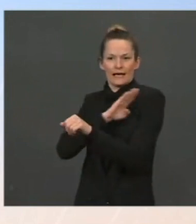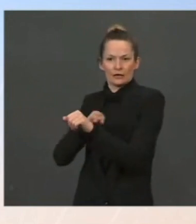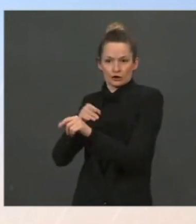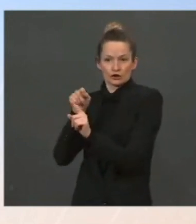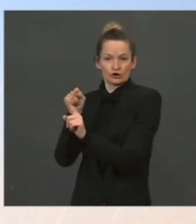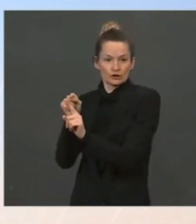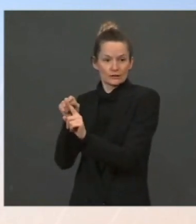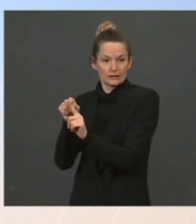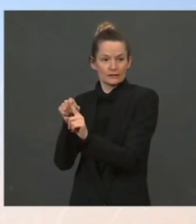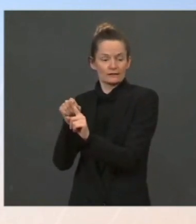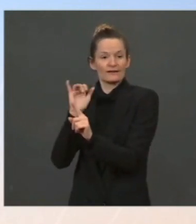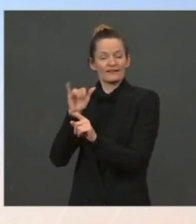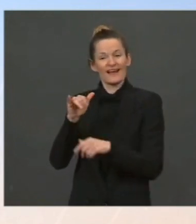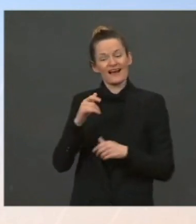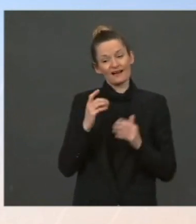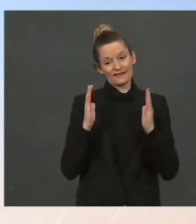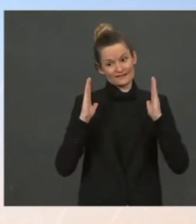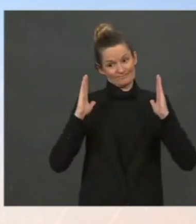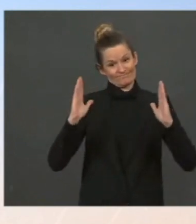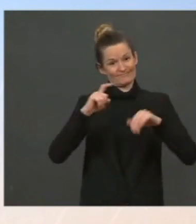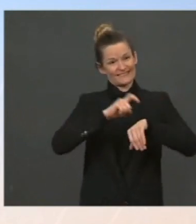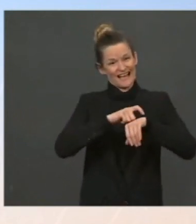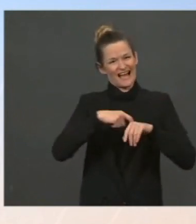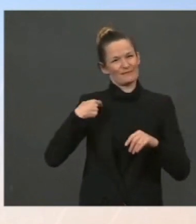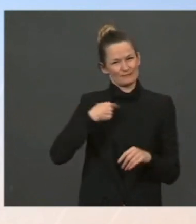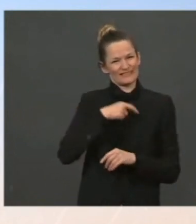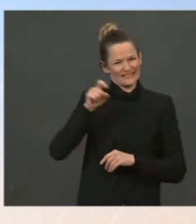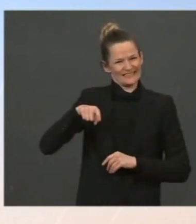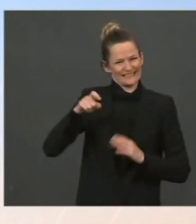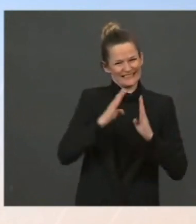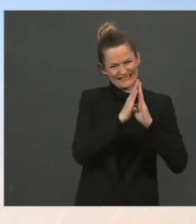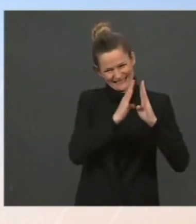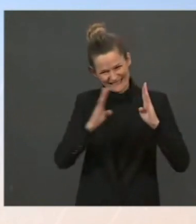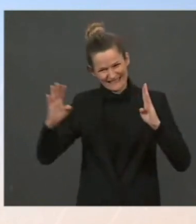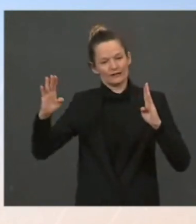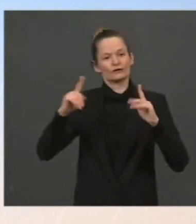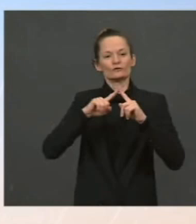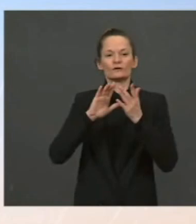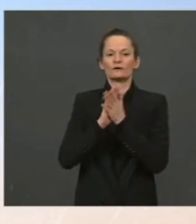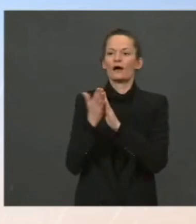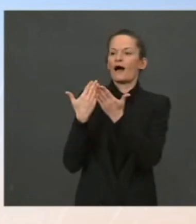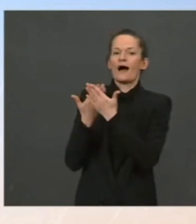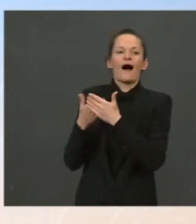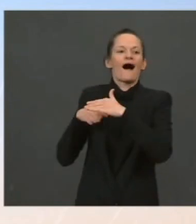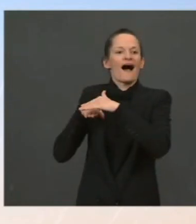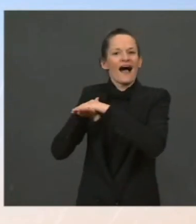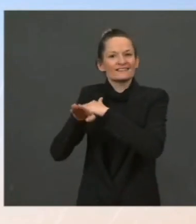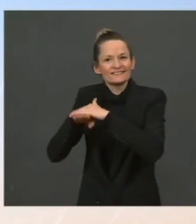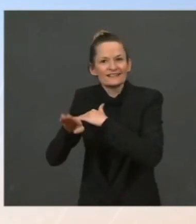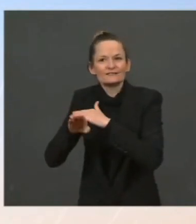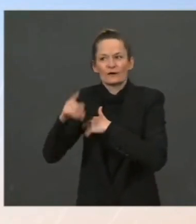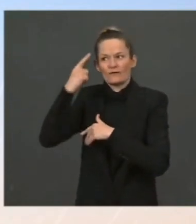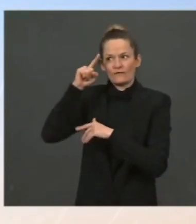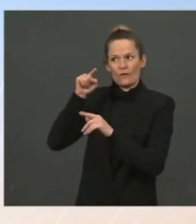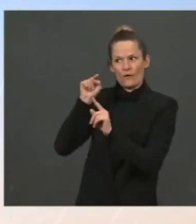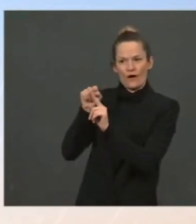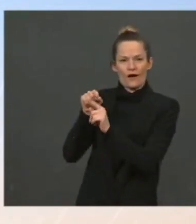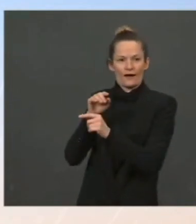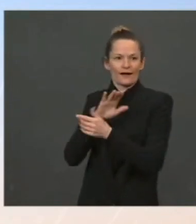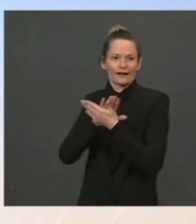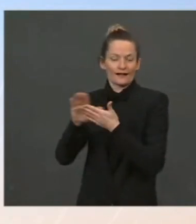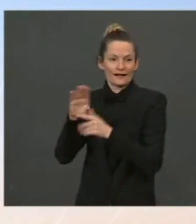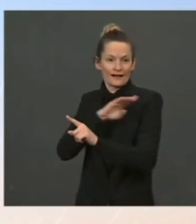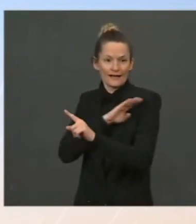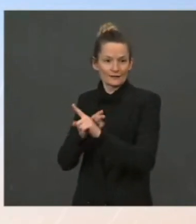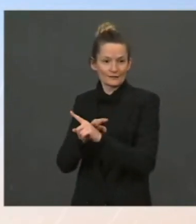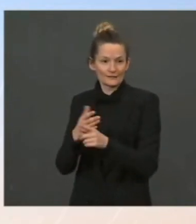American has access to affordable energy. So thank you so much. Happy to take your questions. Okay. Let me just say, I think it would